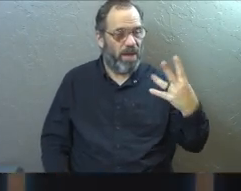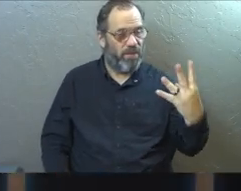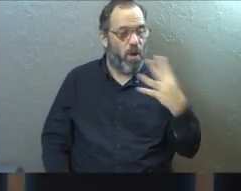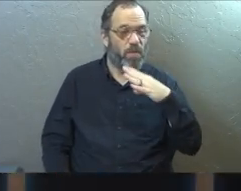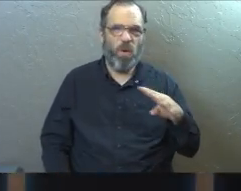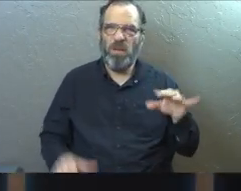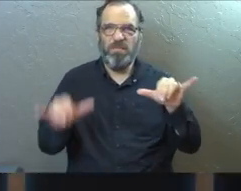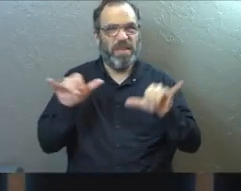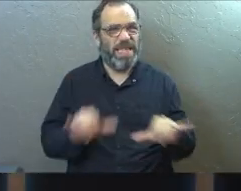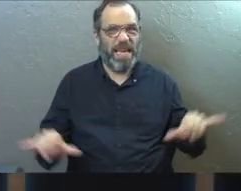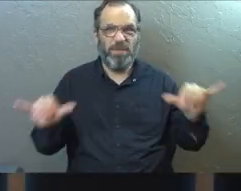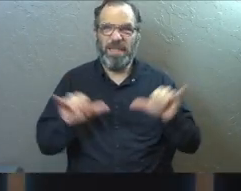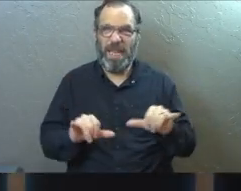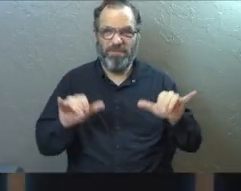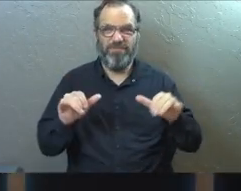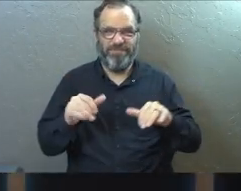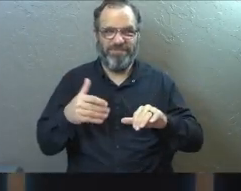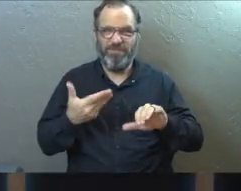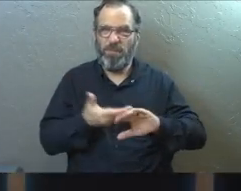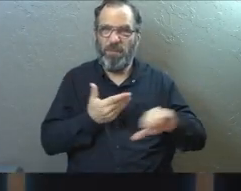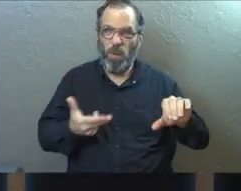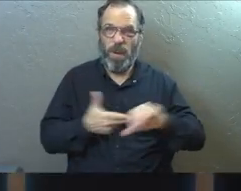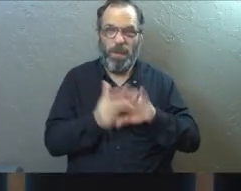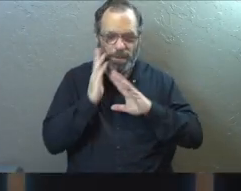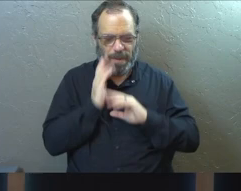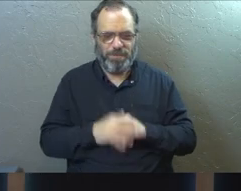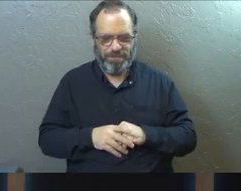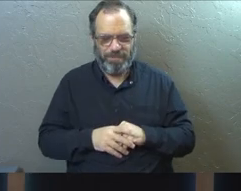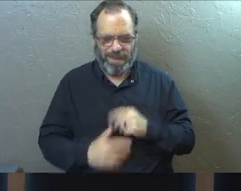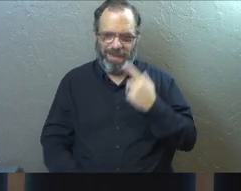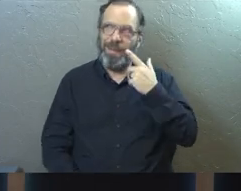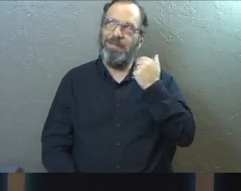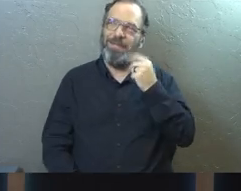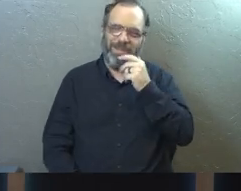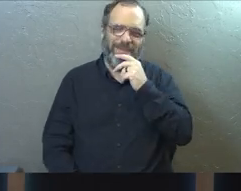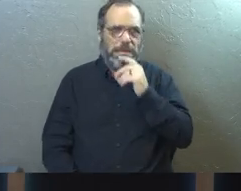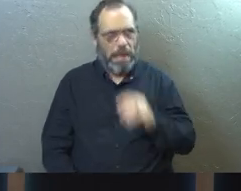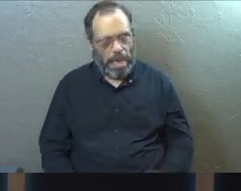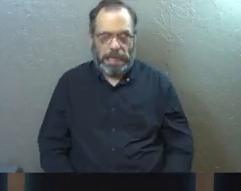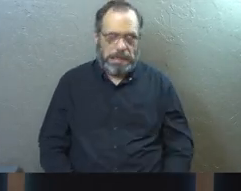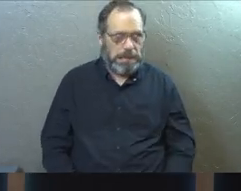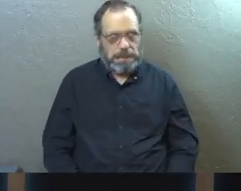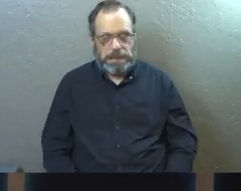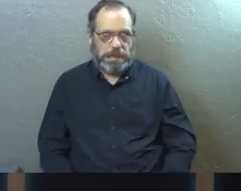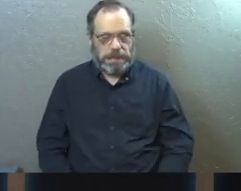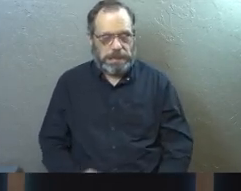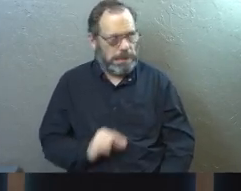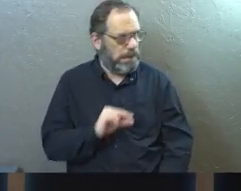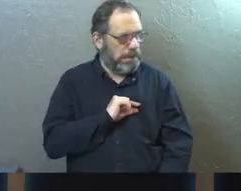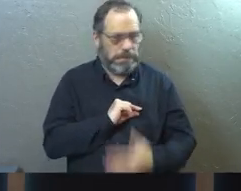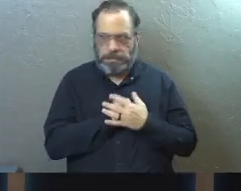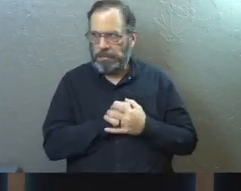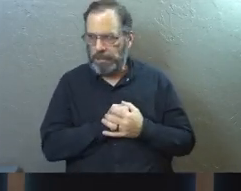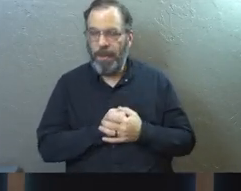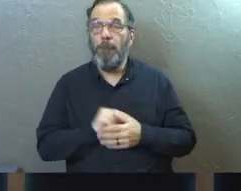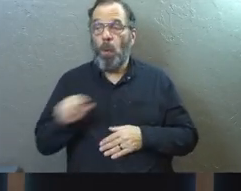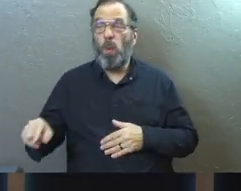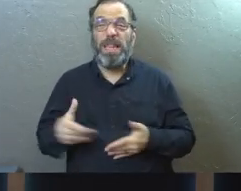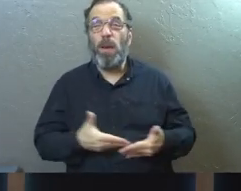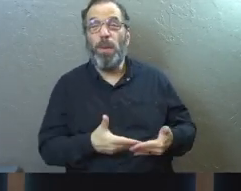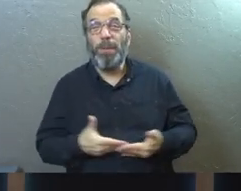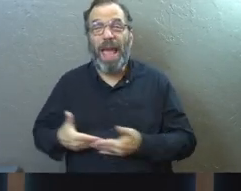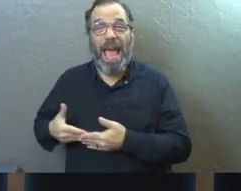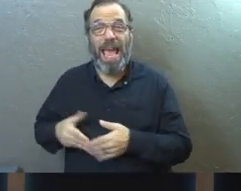night, it's pretty much the exact same thing. And I was thinking about it this week and kind of chuckling, but also like, ugh, you know, like a little bit of conviction. Like when they were